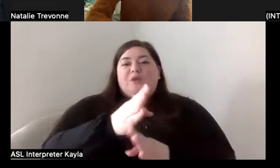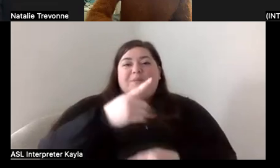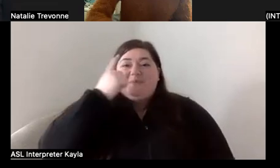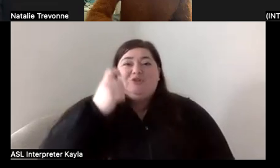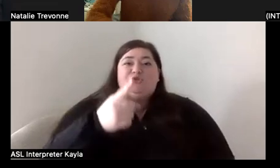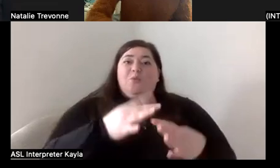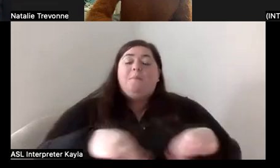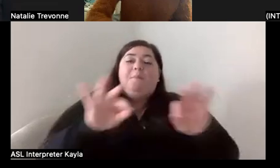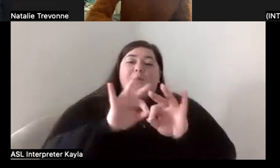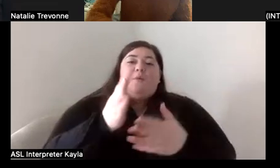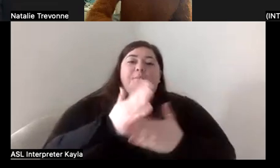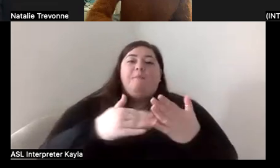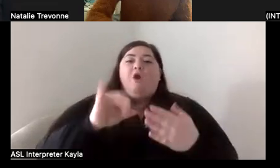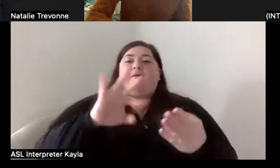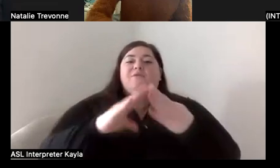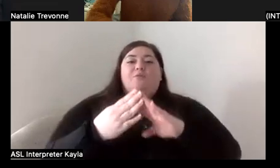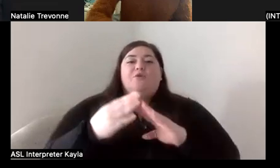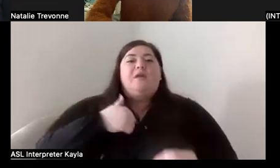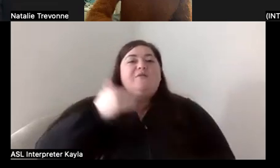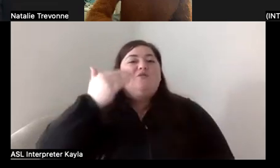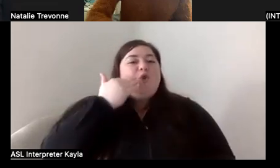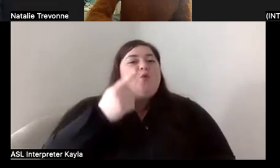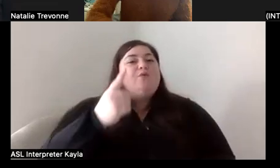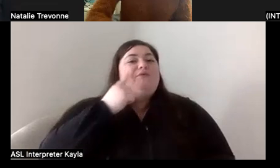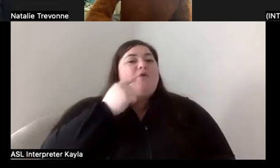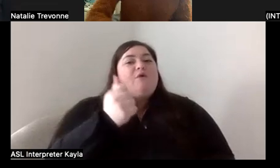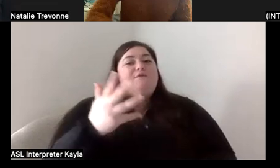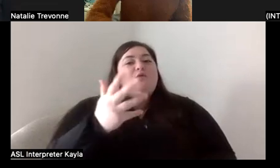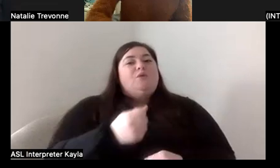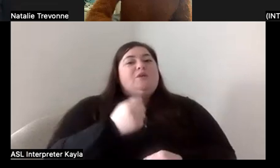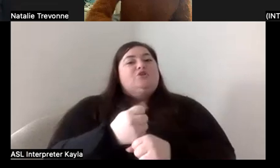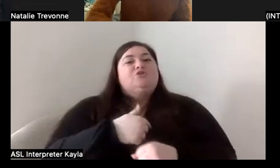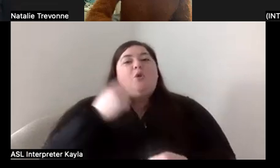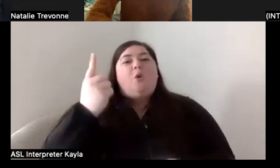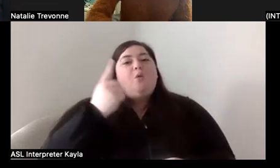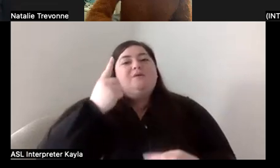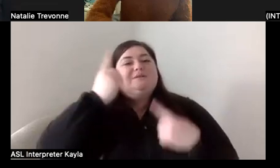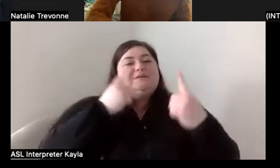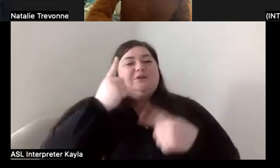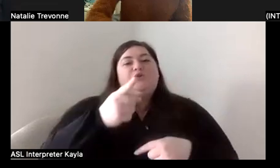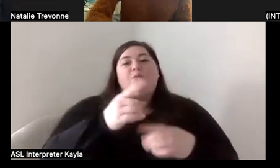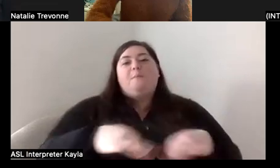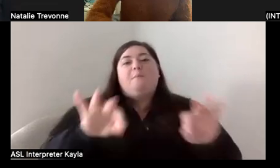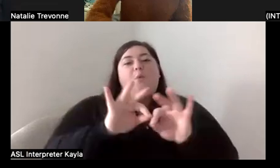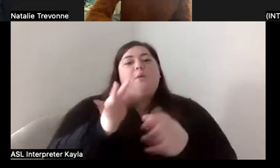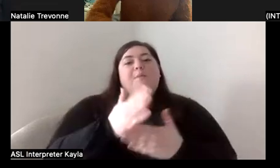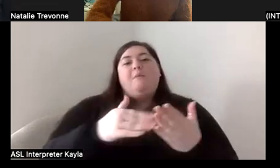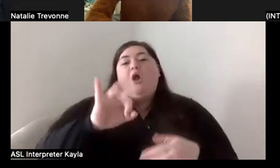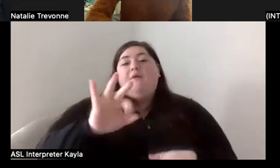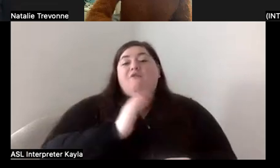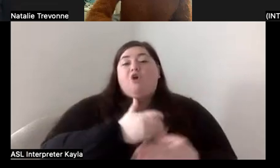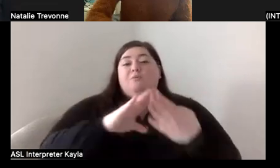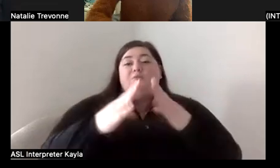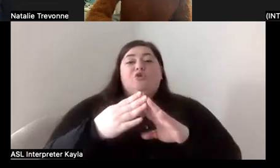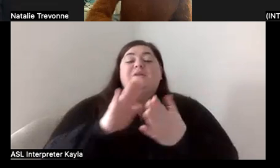such an important part of the community. I've known you for a few years and I've always considered you an important part of the community. So it's awesome to hear